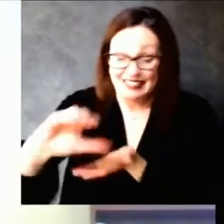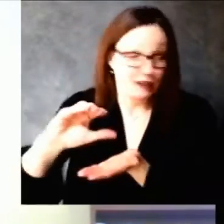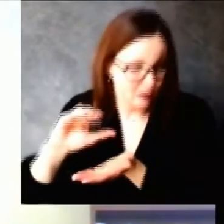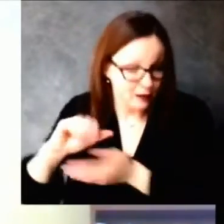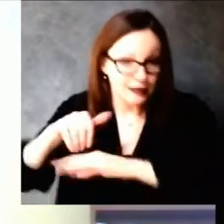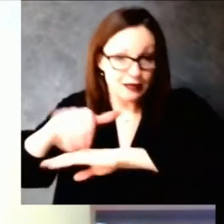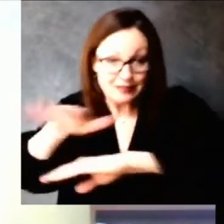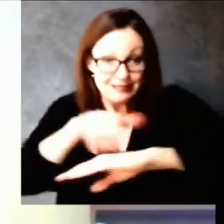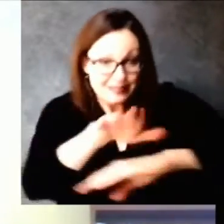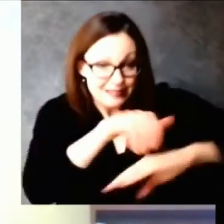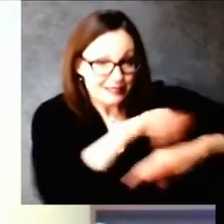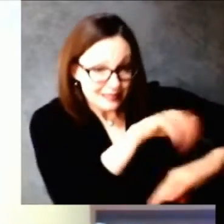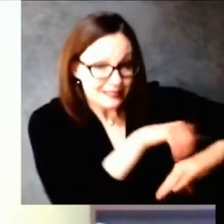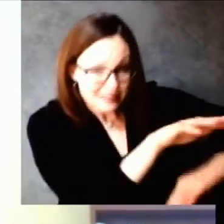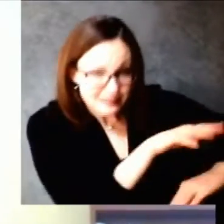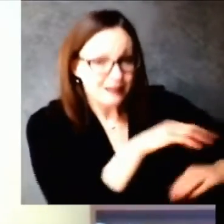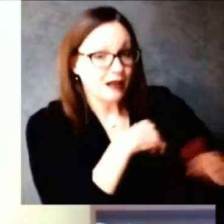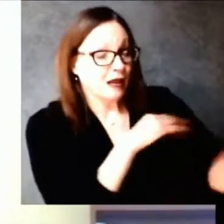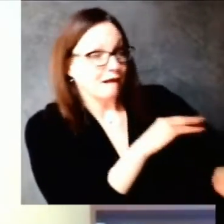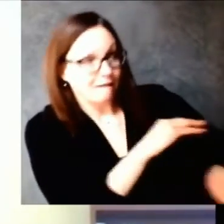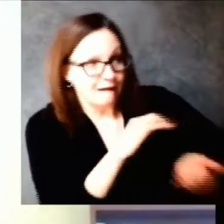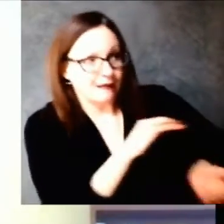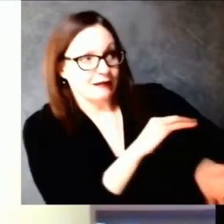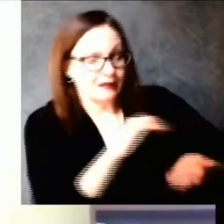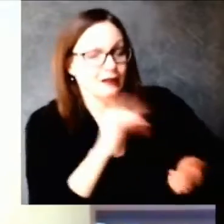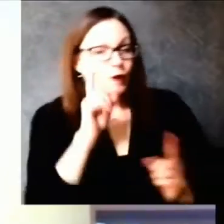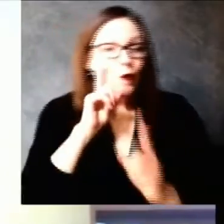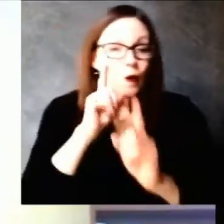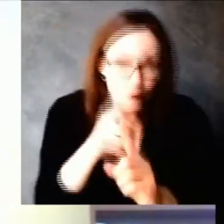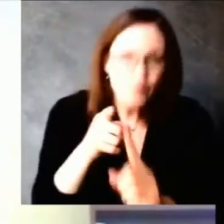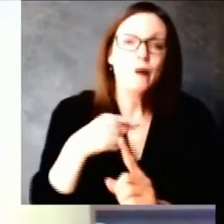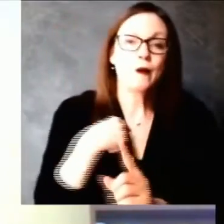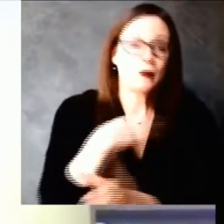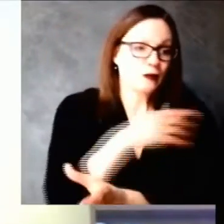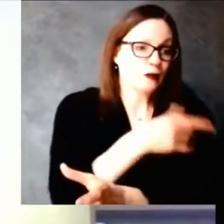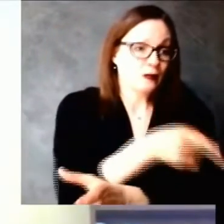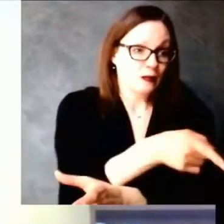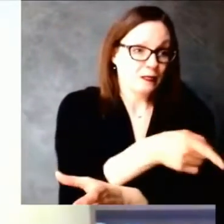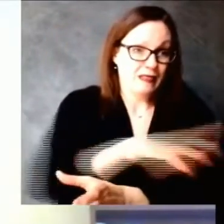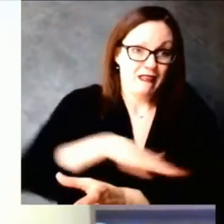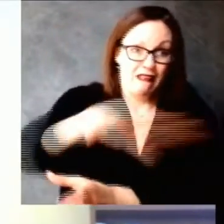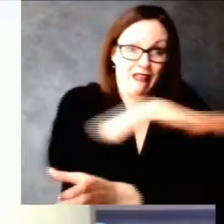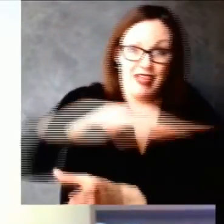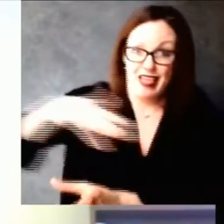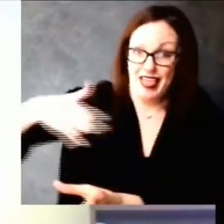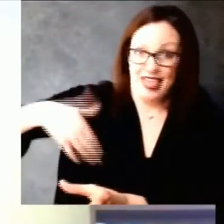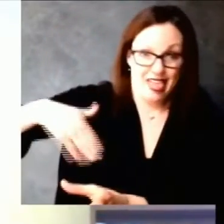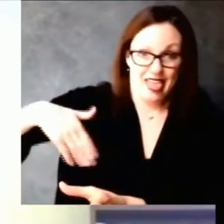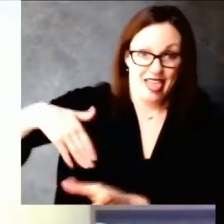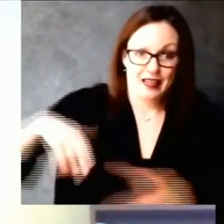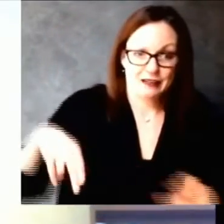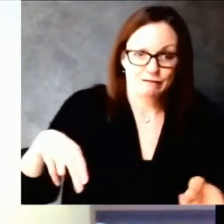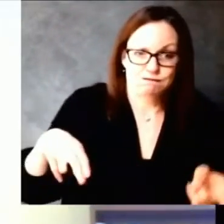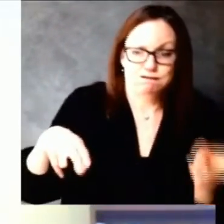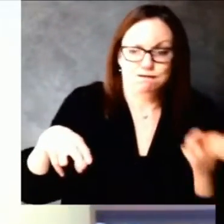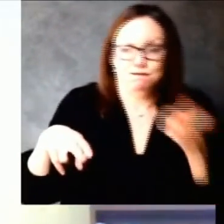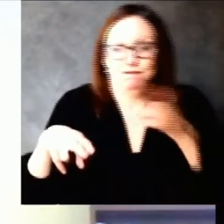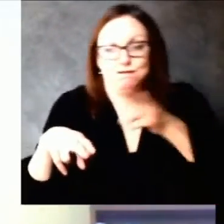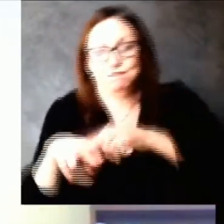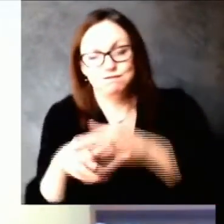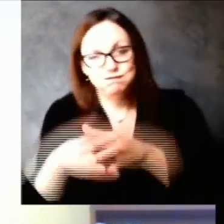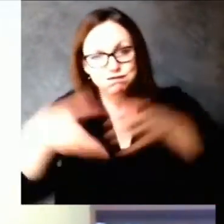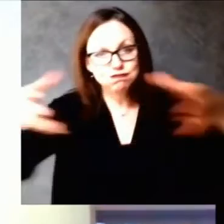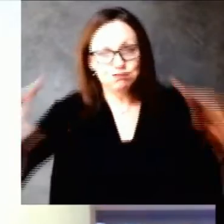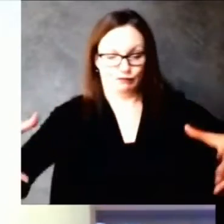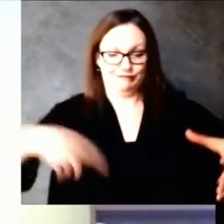is important just like the 20 of additional doses the state has to allocate which is also about 18 000 more than we had